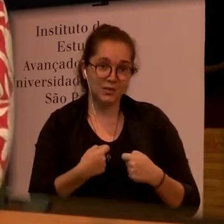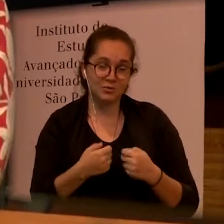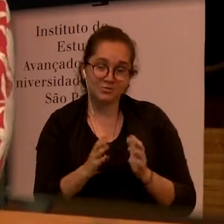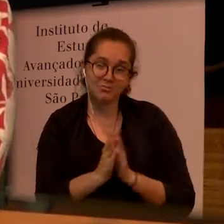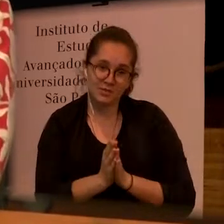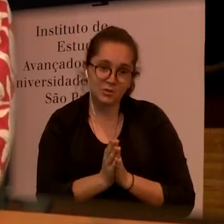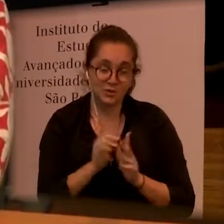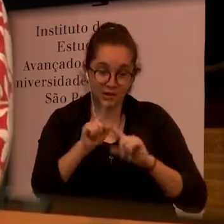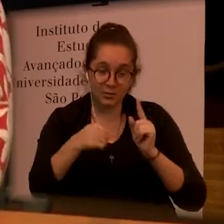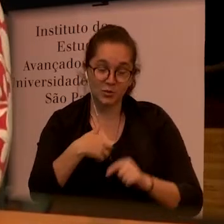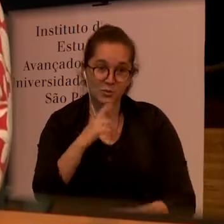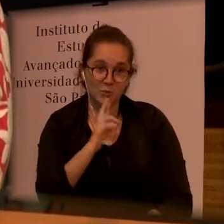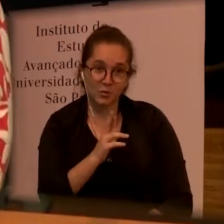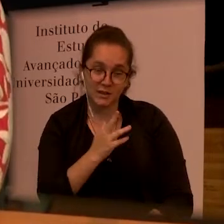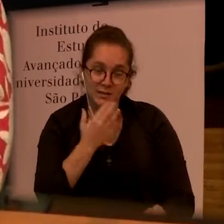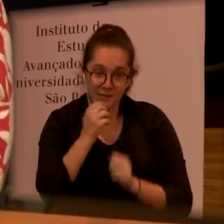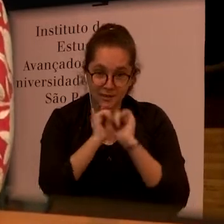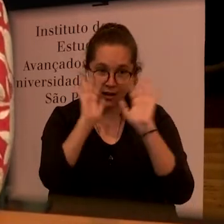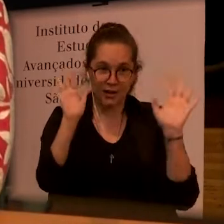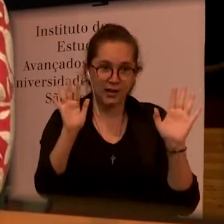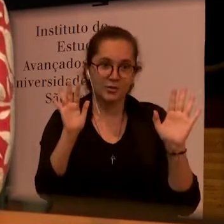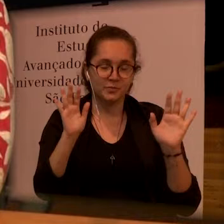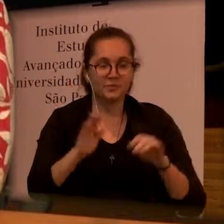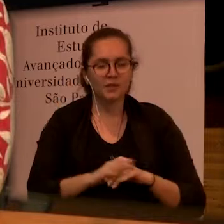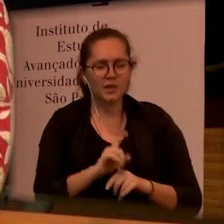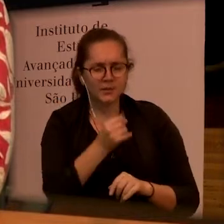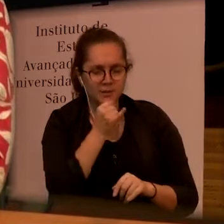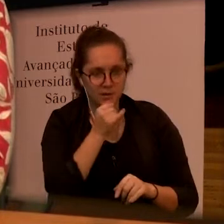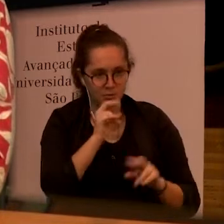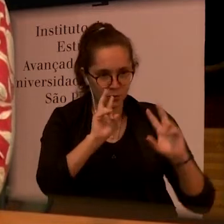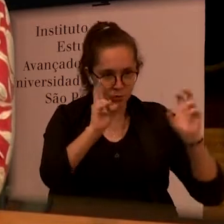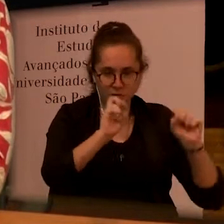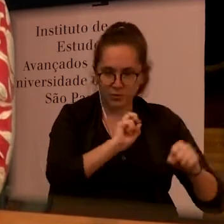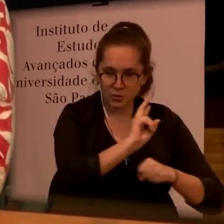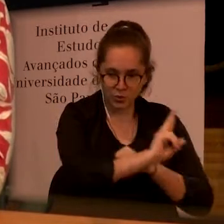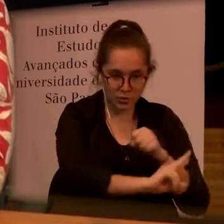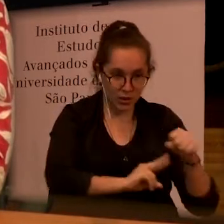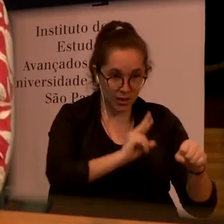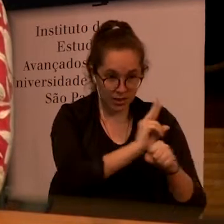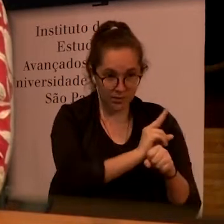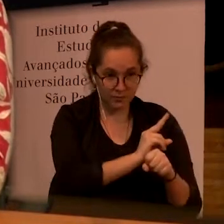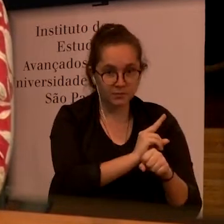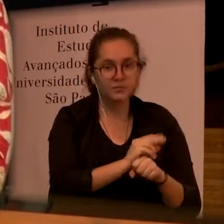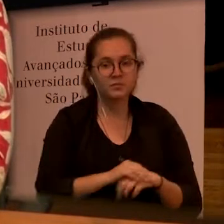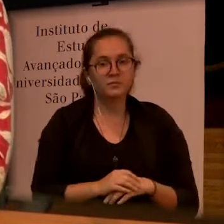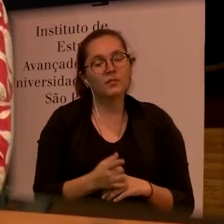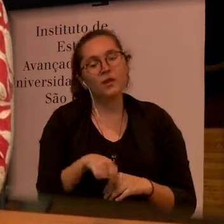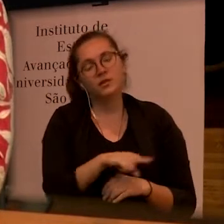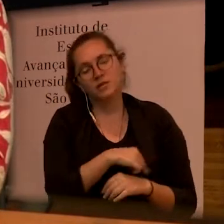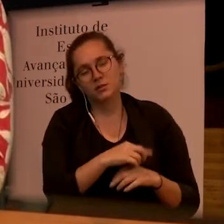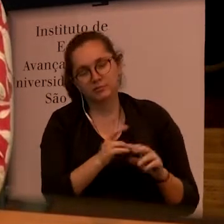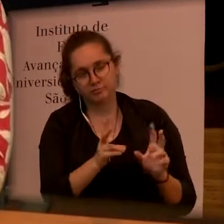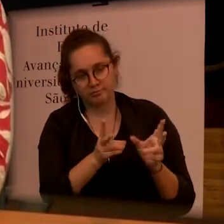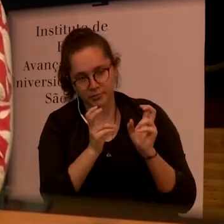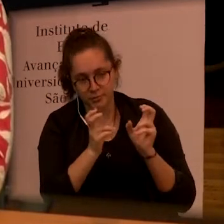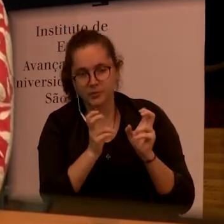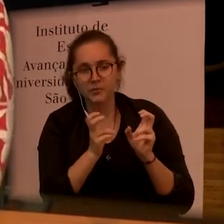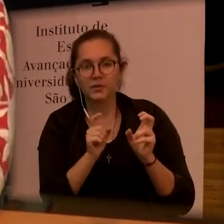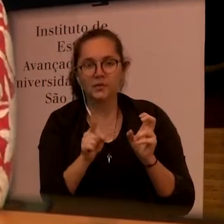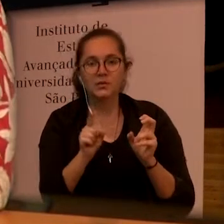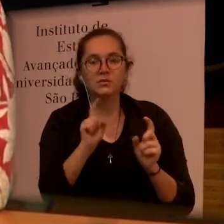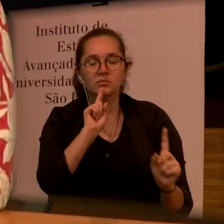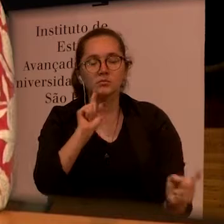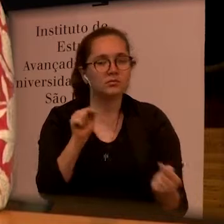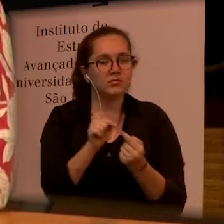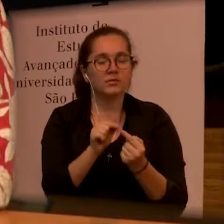I'll just touch on the sustainability so what we have found with sustainability of services so in African